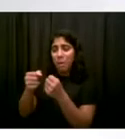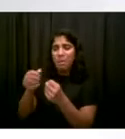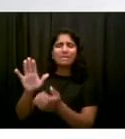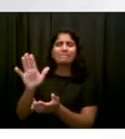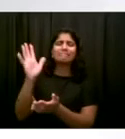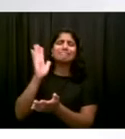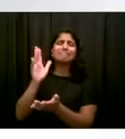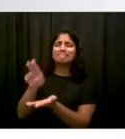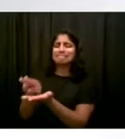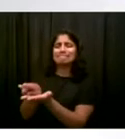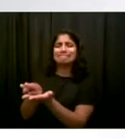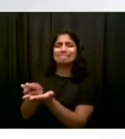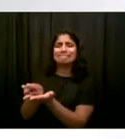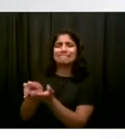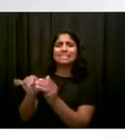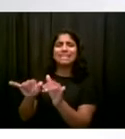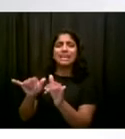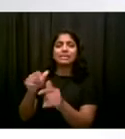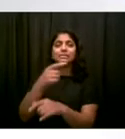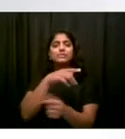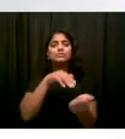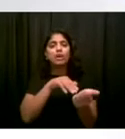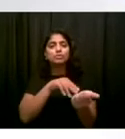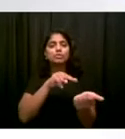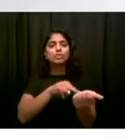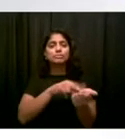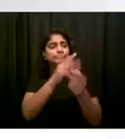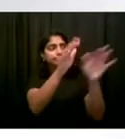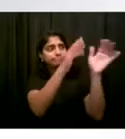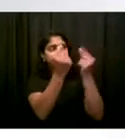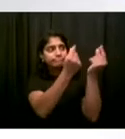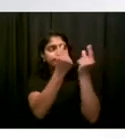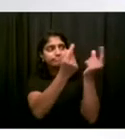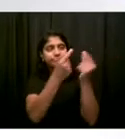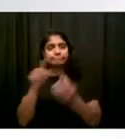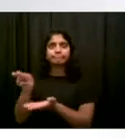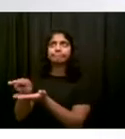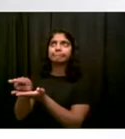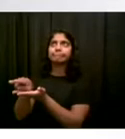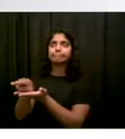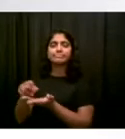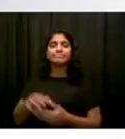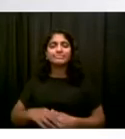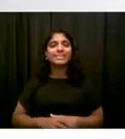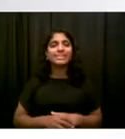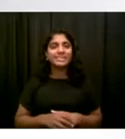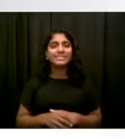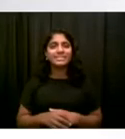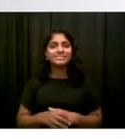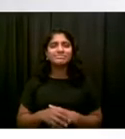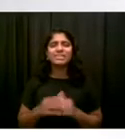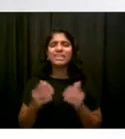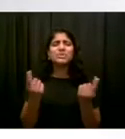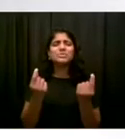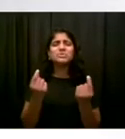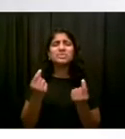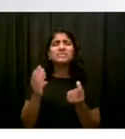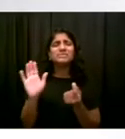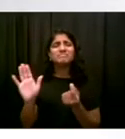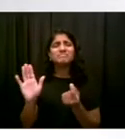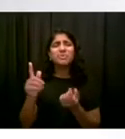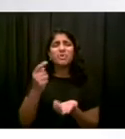the treatment at that time was sandbags on the leg to prevent movement so that the